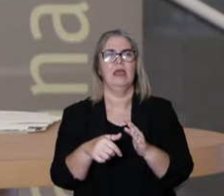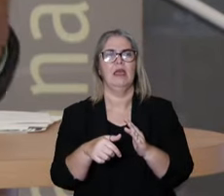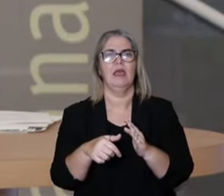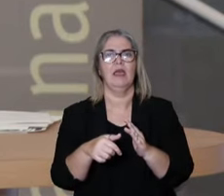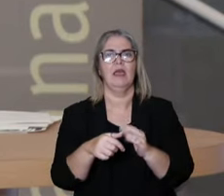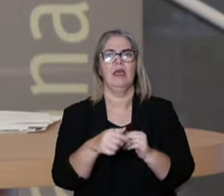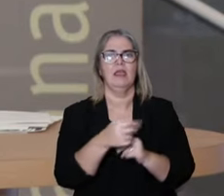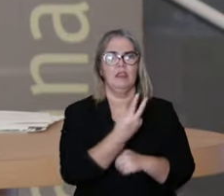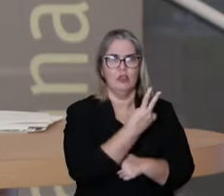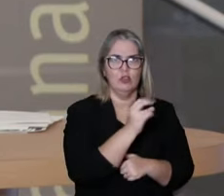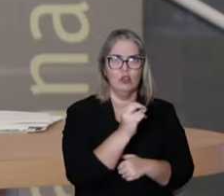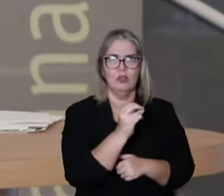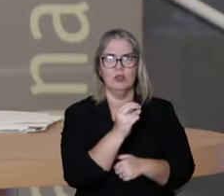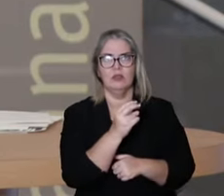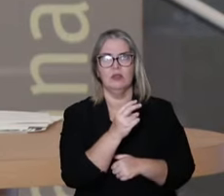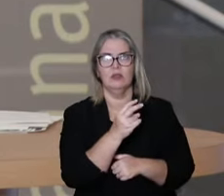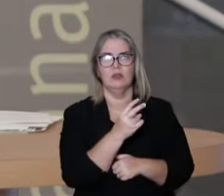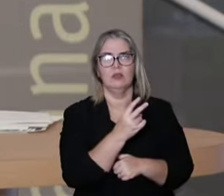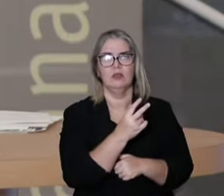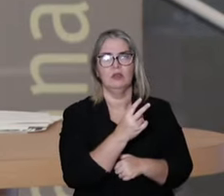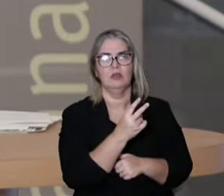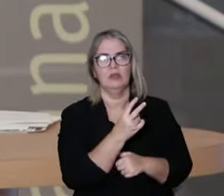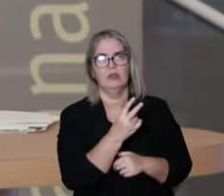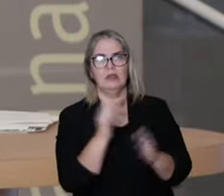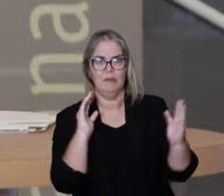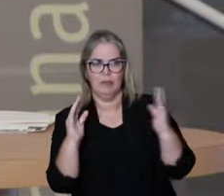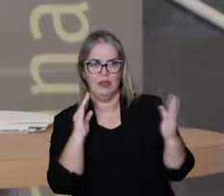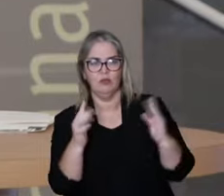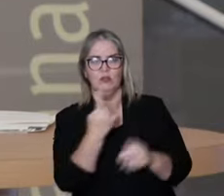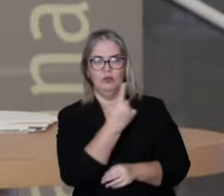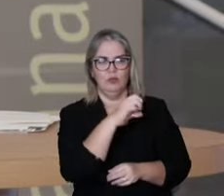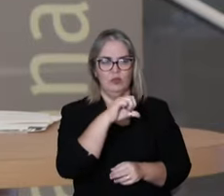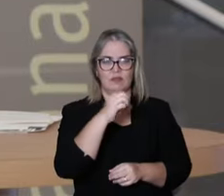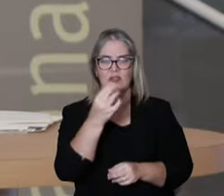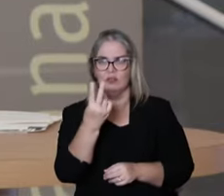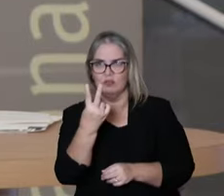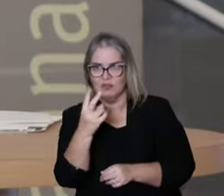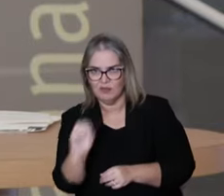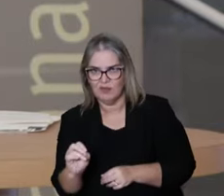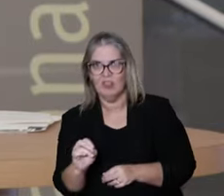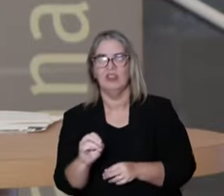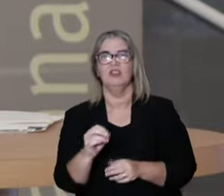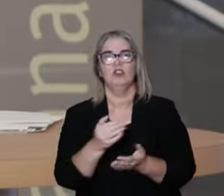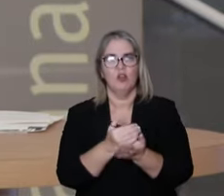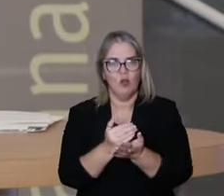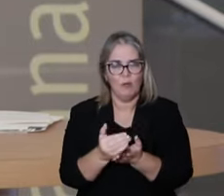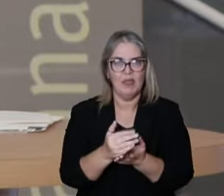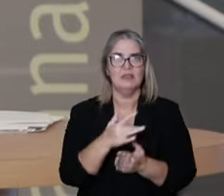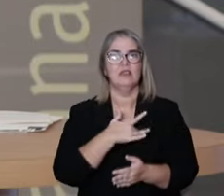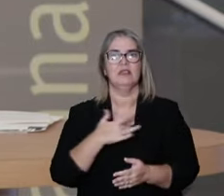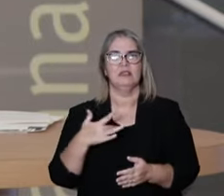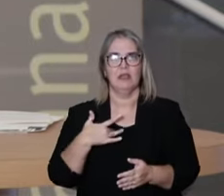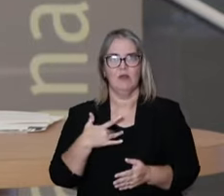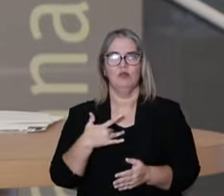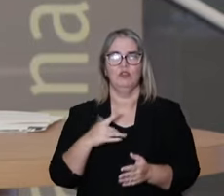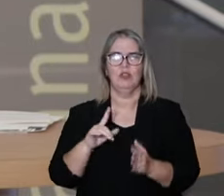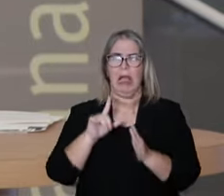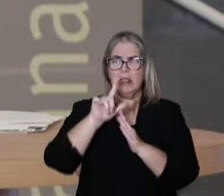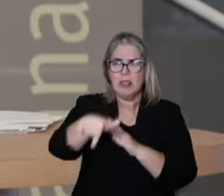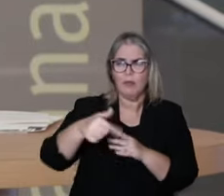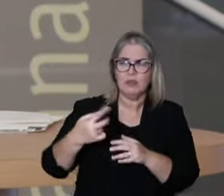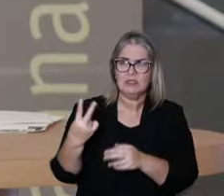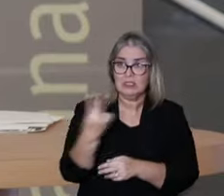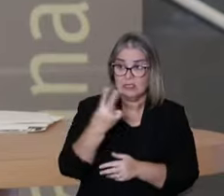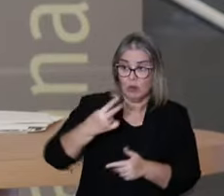changed in the 20s in England, and then it starts being implemented in public health systems around the